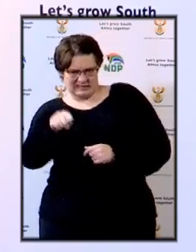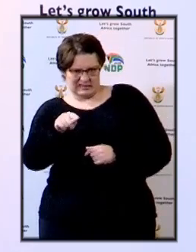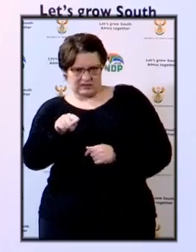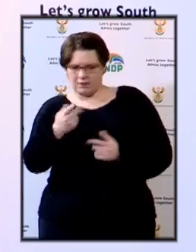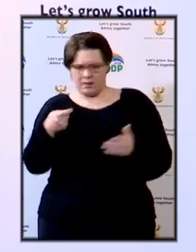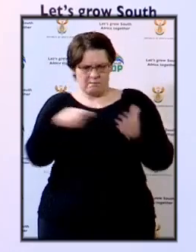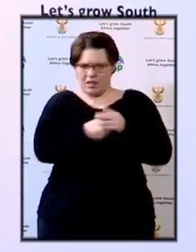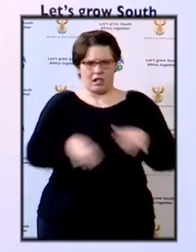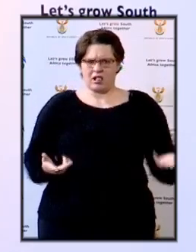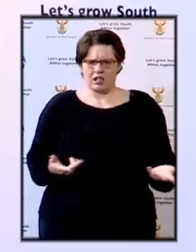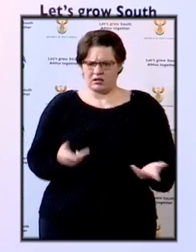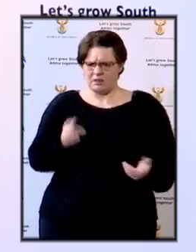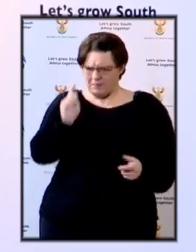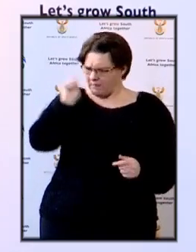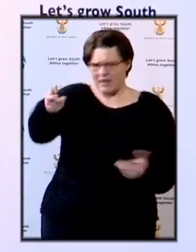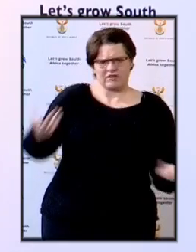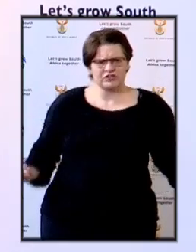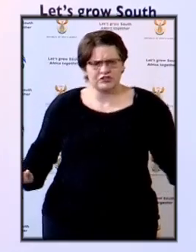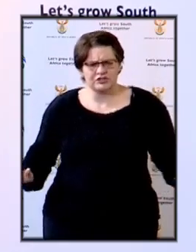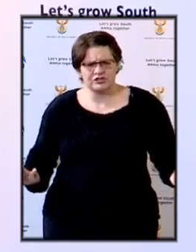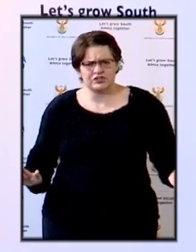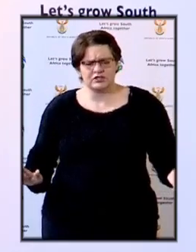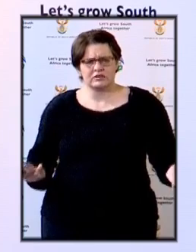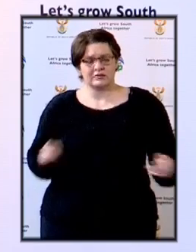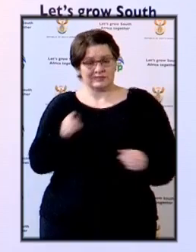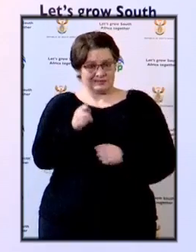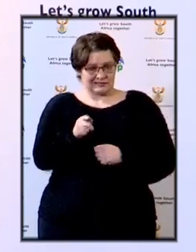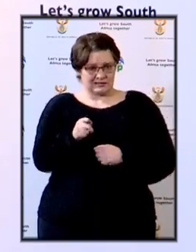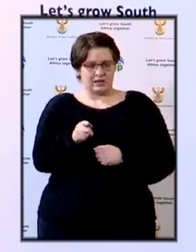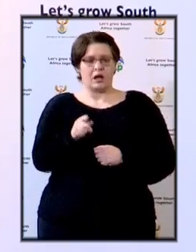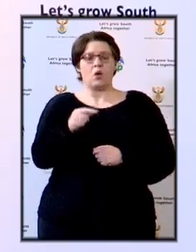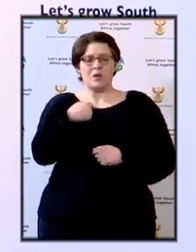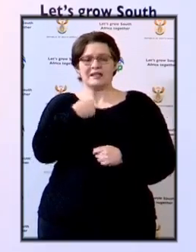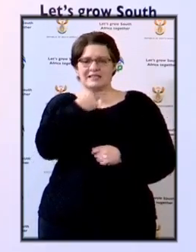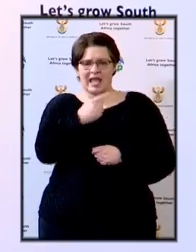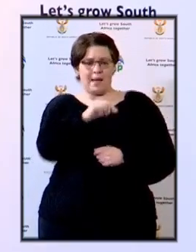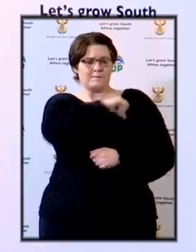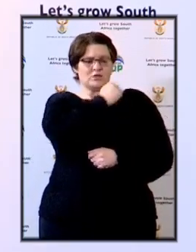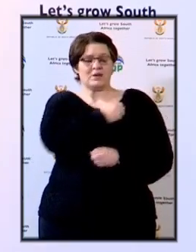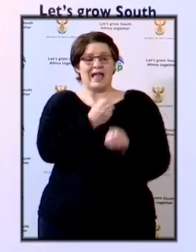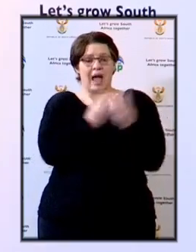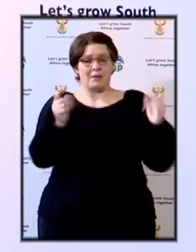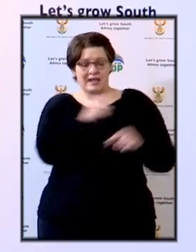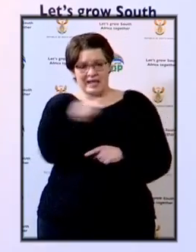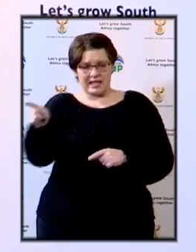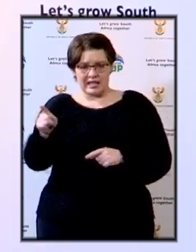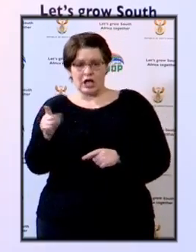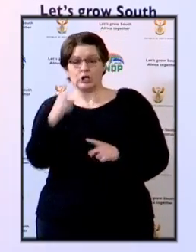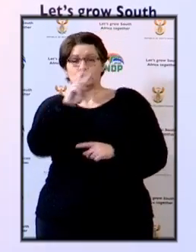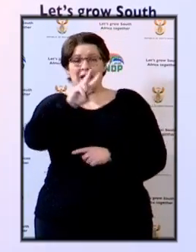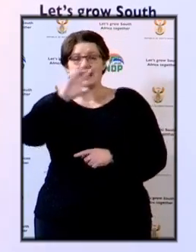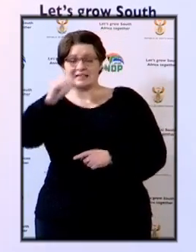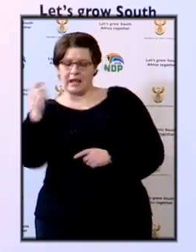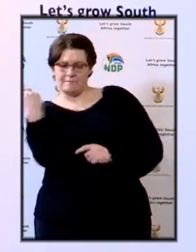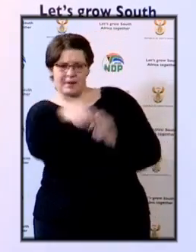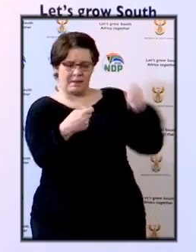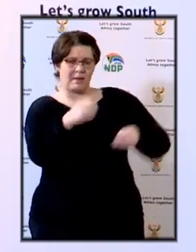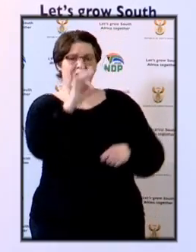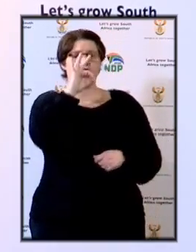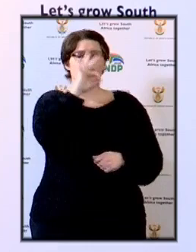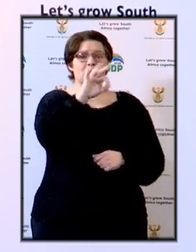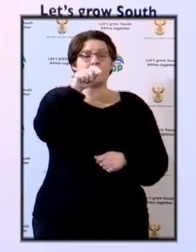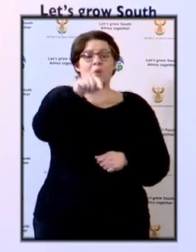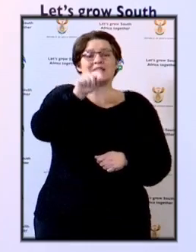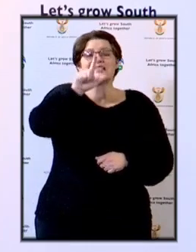Our investigation revealed that 20 municipalities deposited an amount